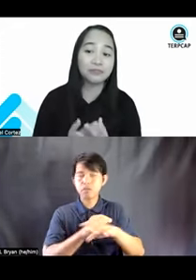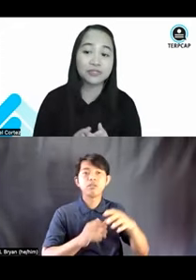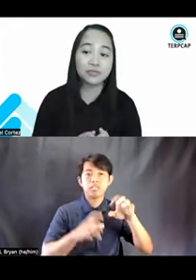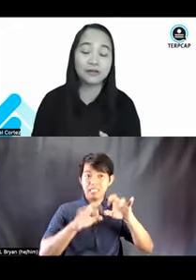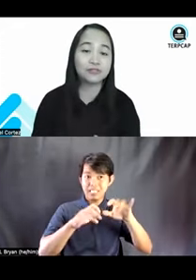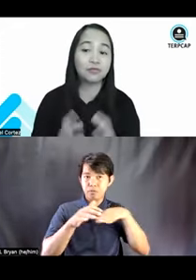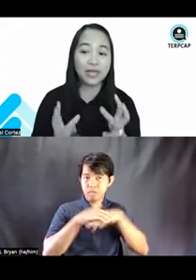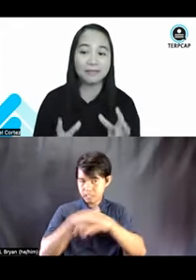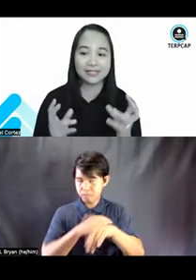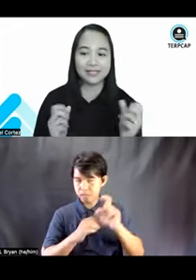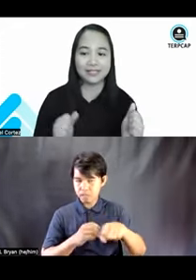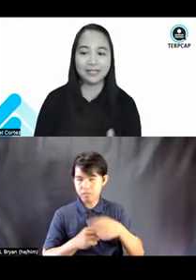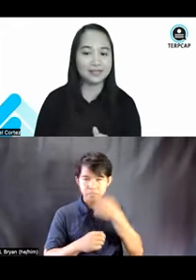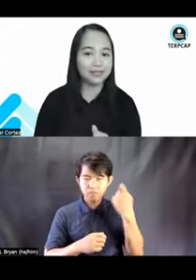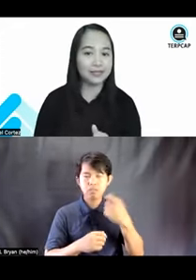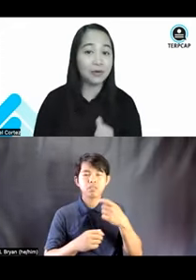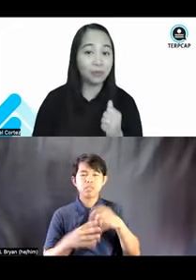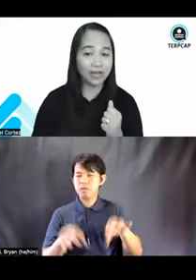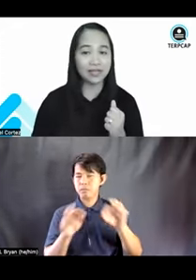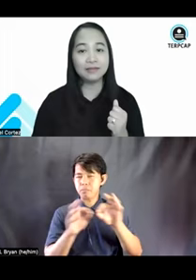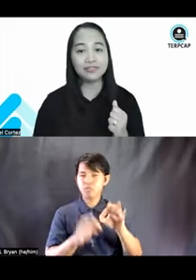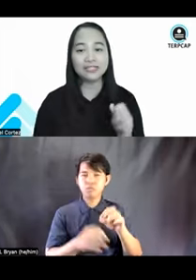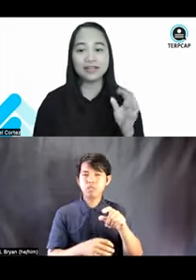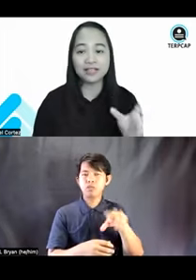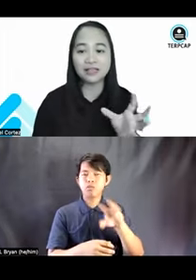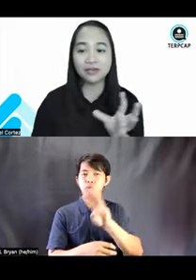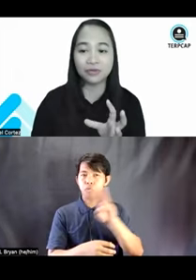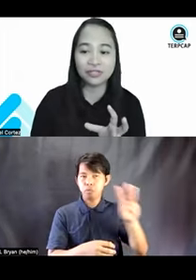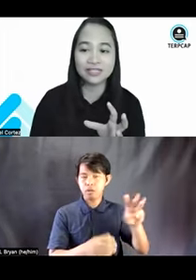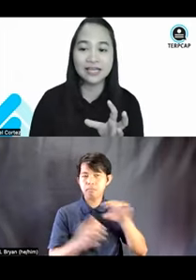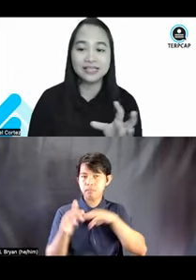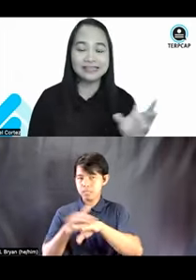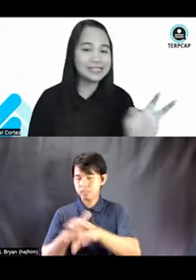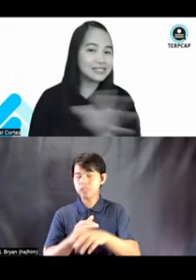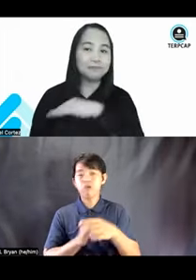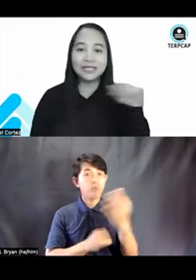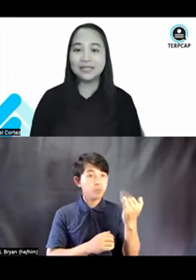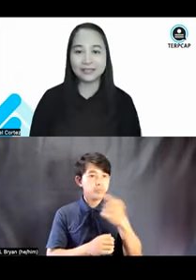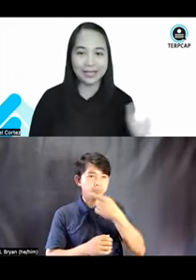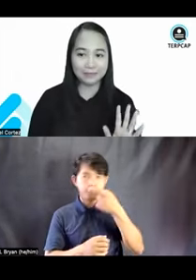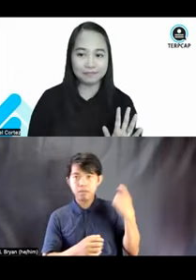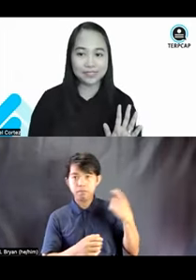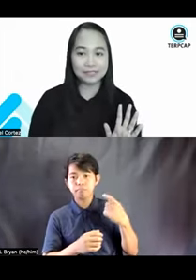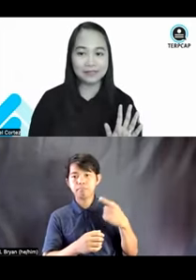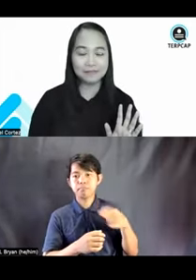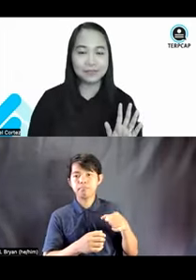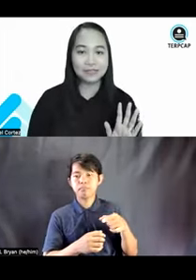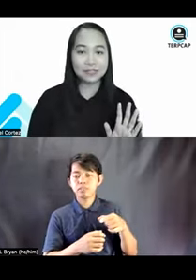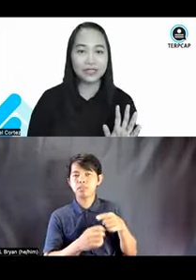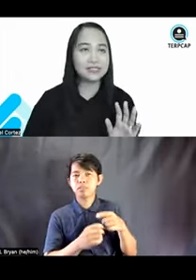principles when it comes to web accessibility. Why? Because it cuts across disability types.